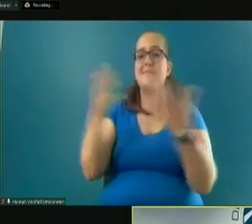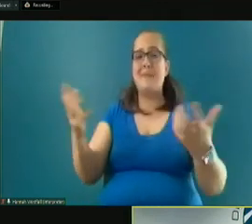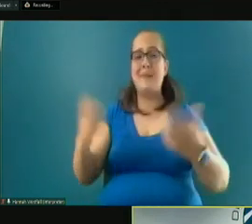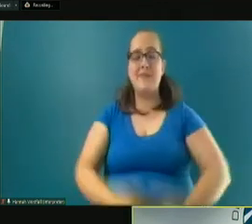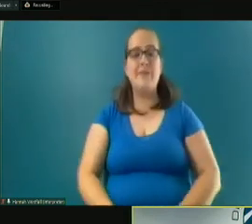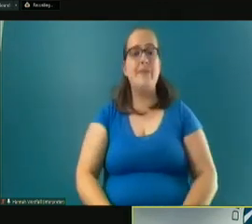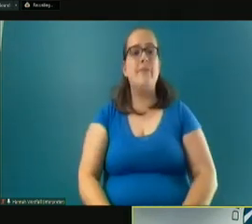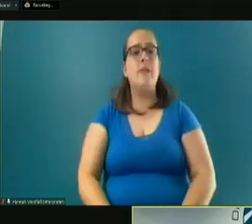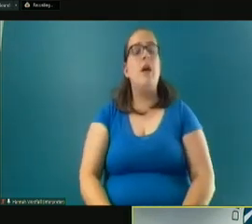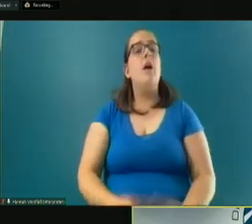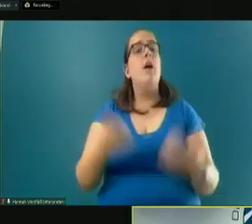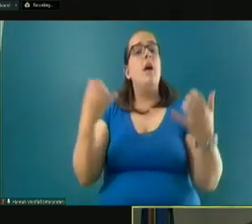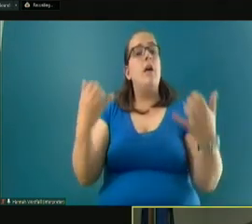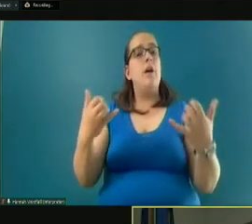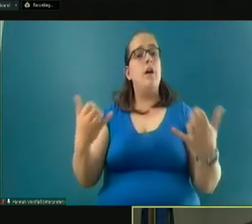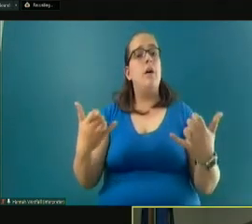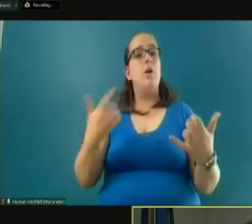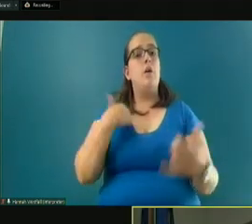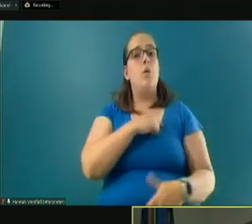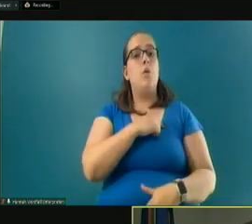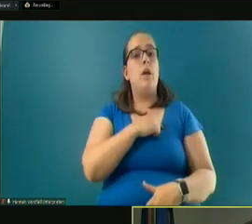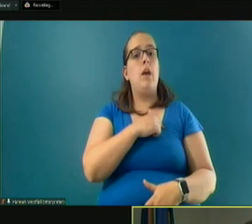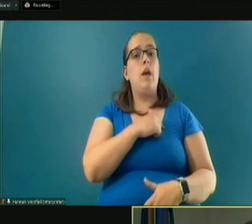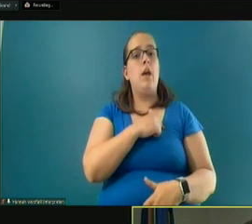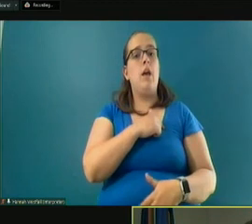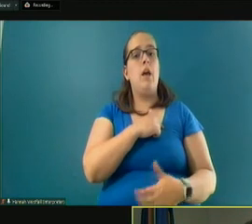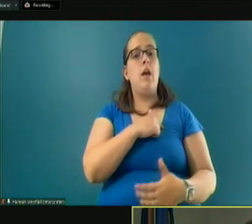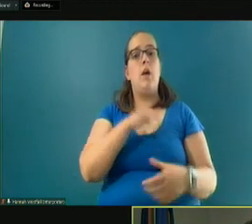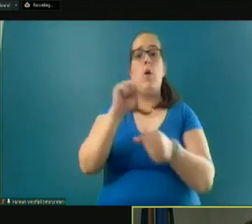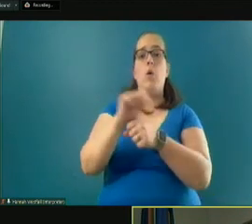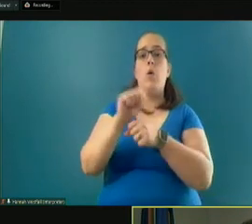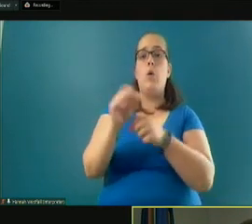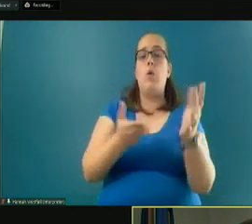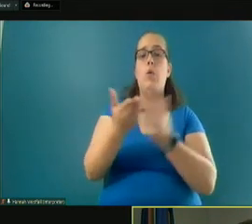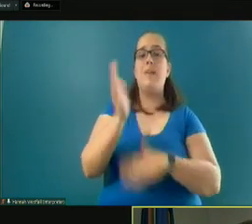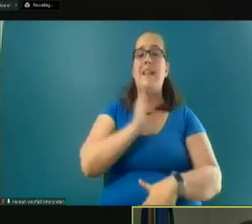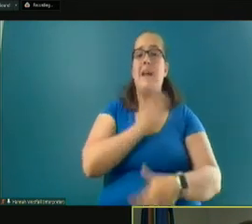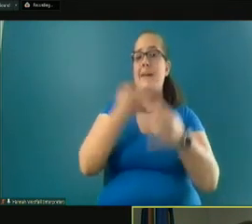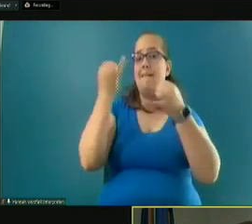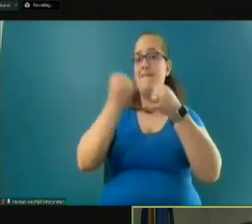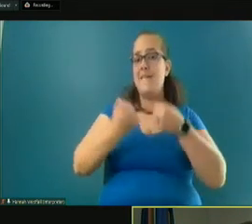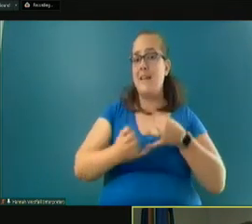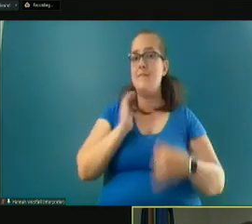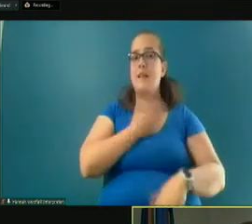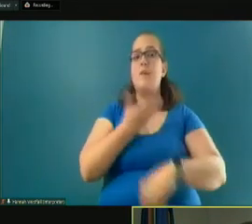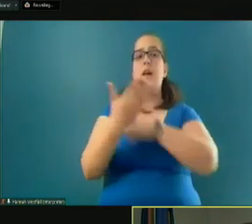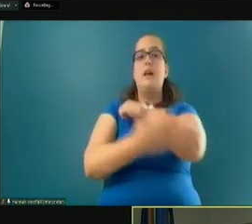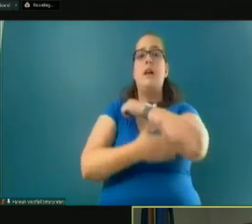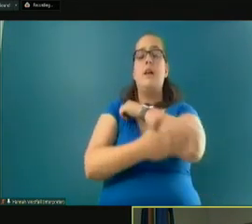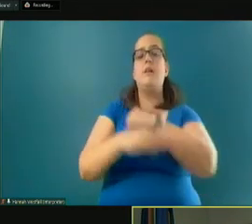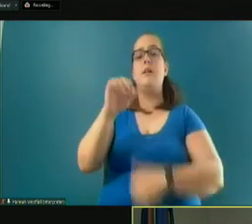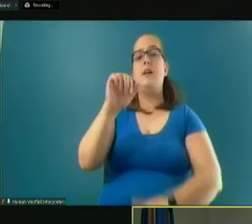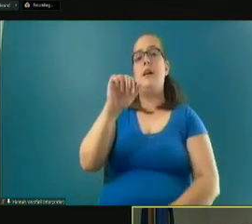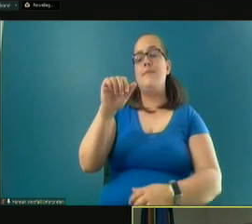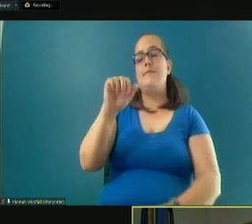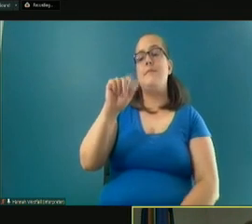So at this time, we have been working through our finalists in our county administrator recruitment